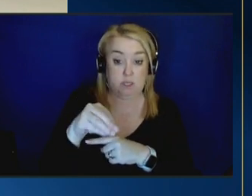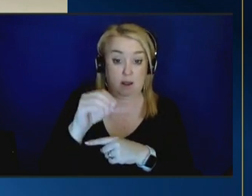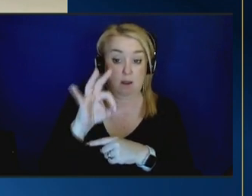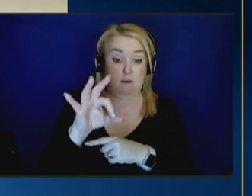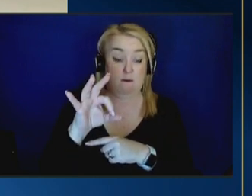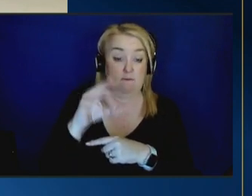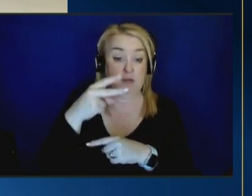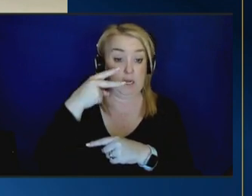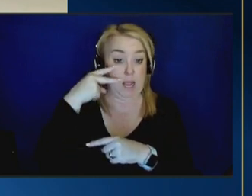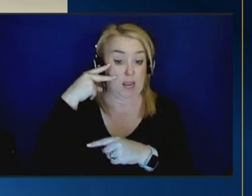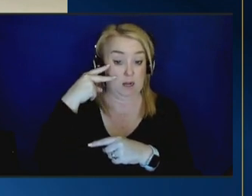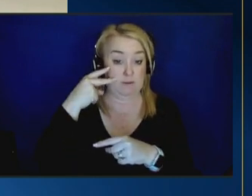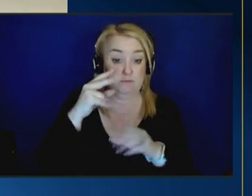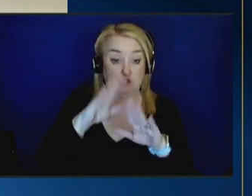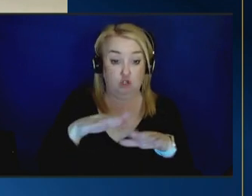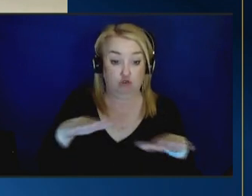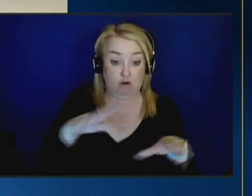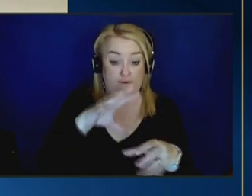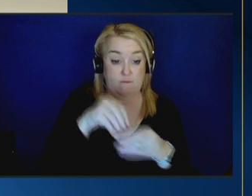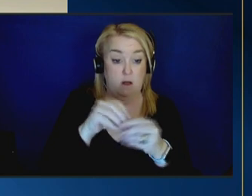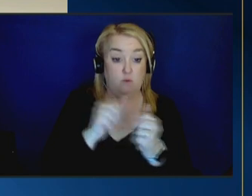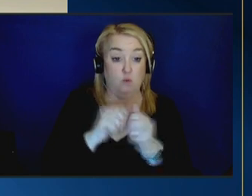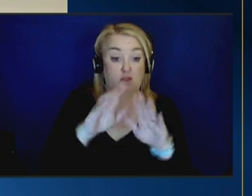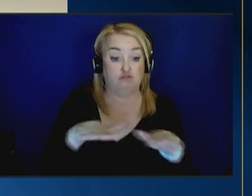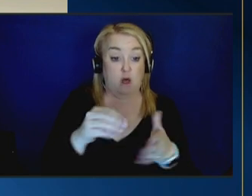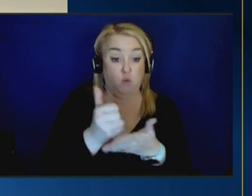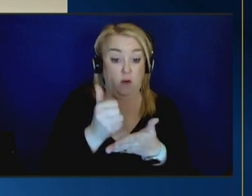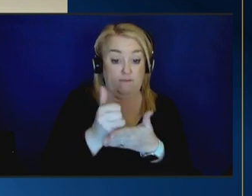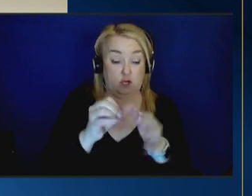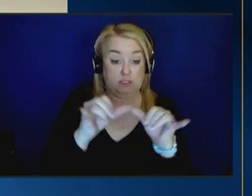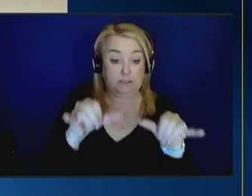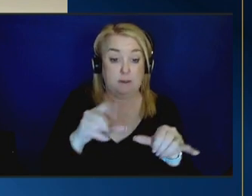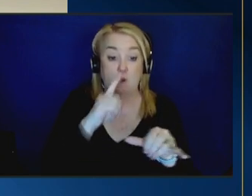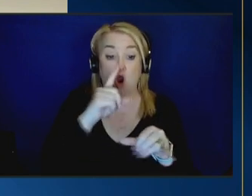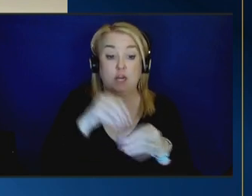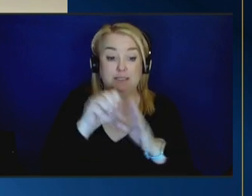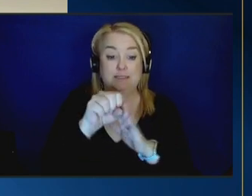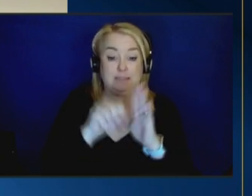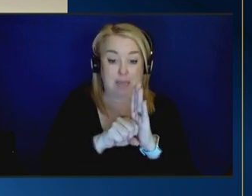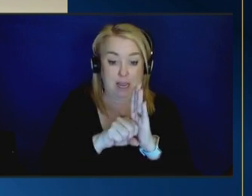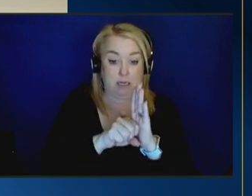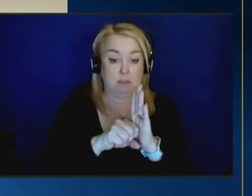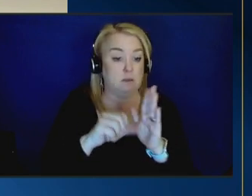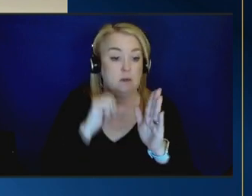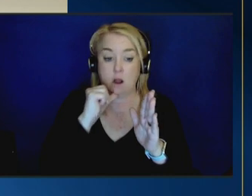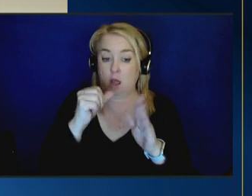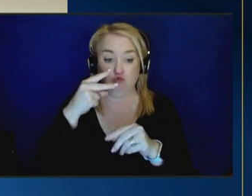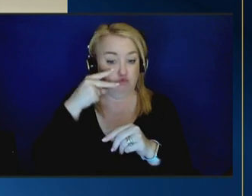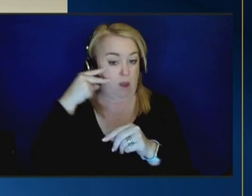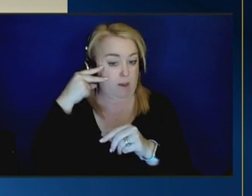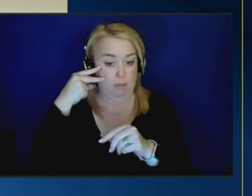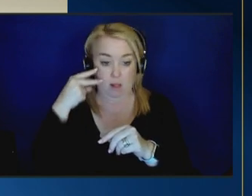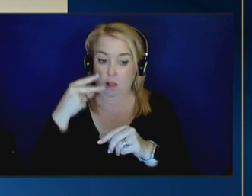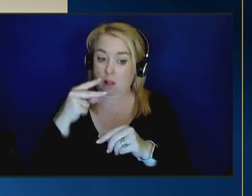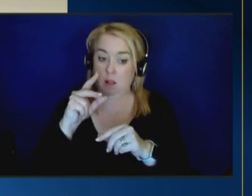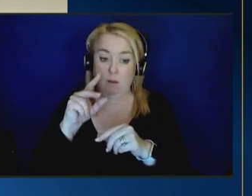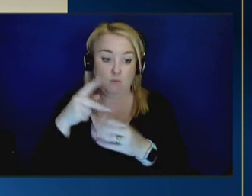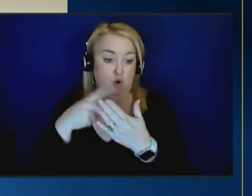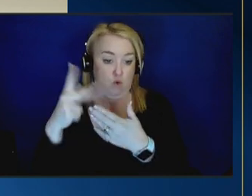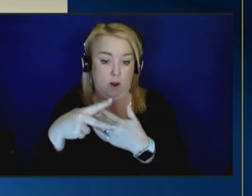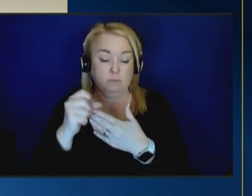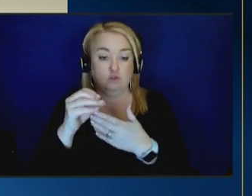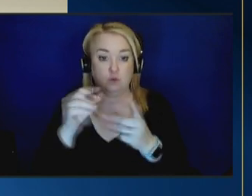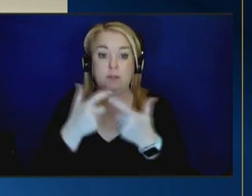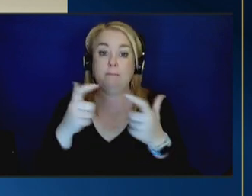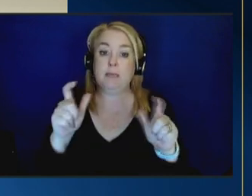children who are involved in the child welfare system are in state programs not tribal programs so there's a real big opportunity here